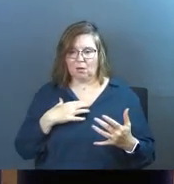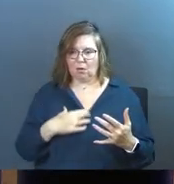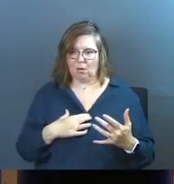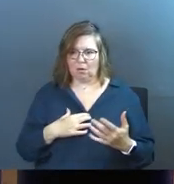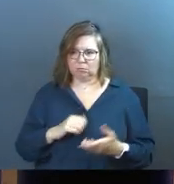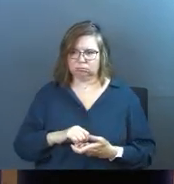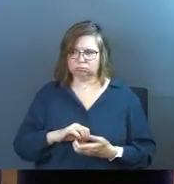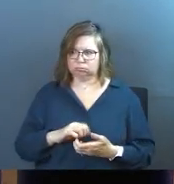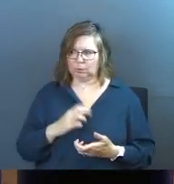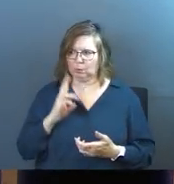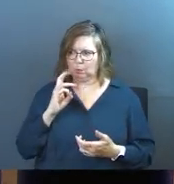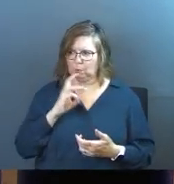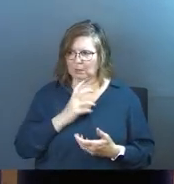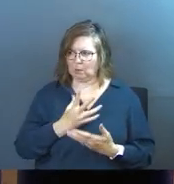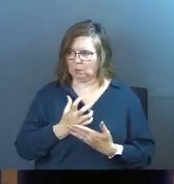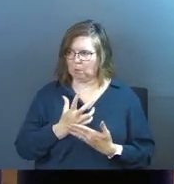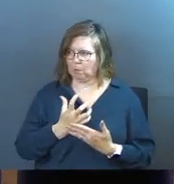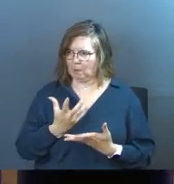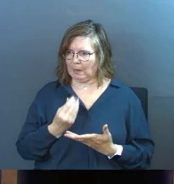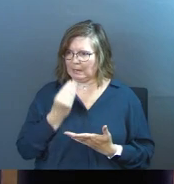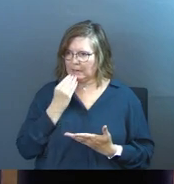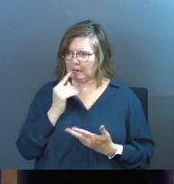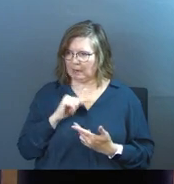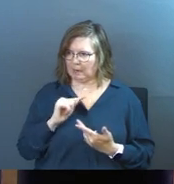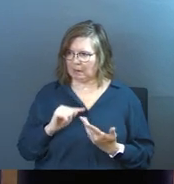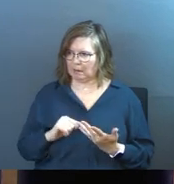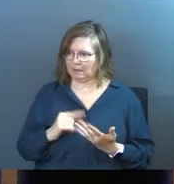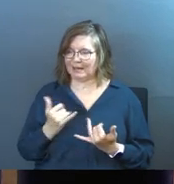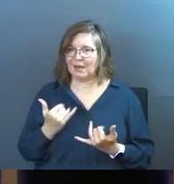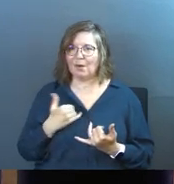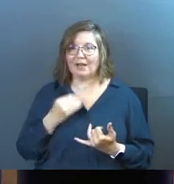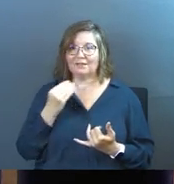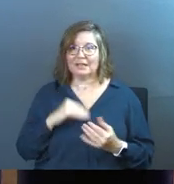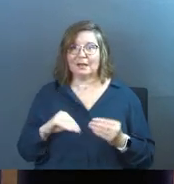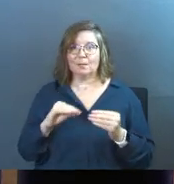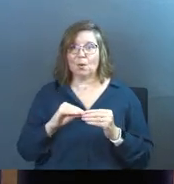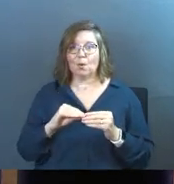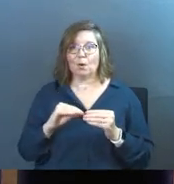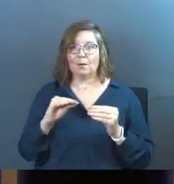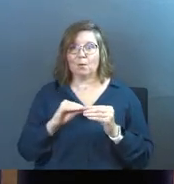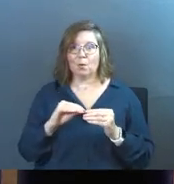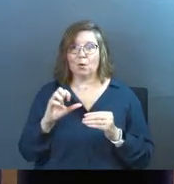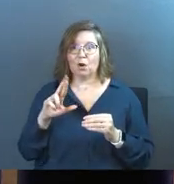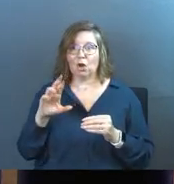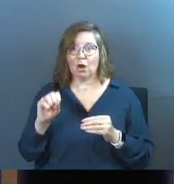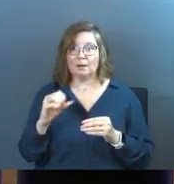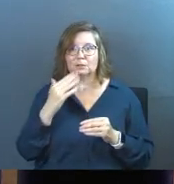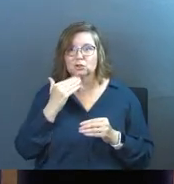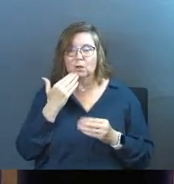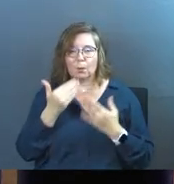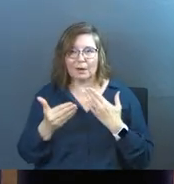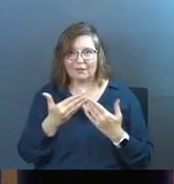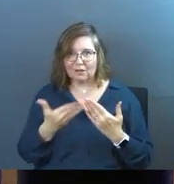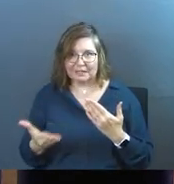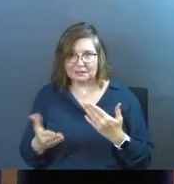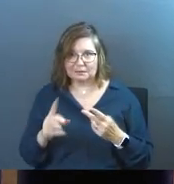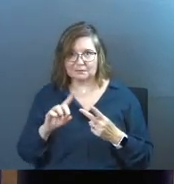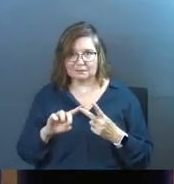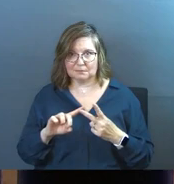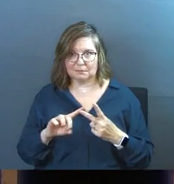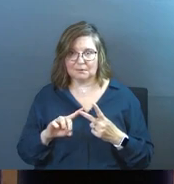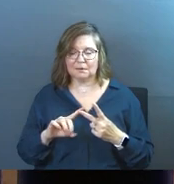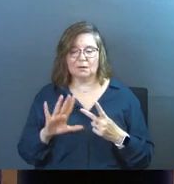weird unnatural cravings come in. And now I've got to eat more, more carbs, more sugar, whatever the thing is.